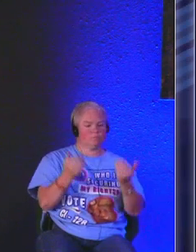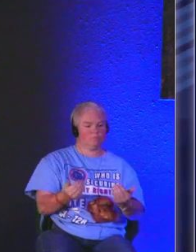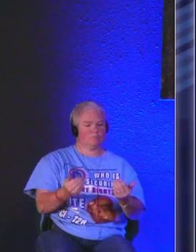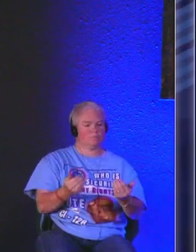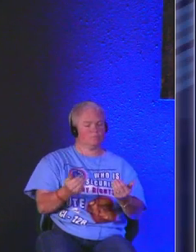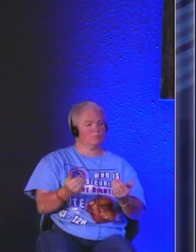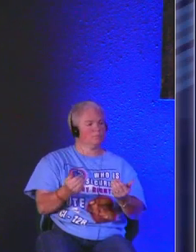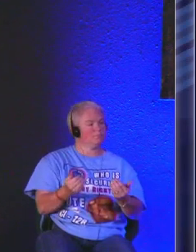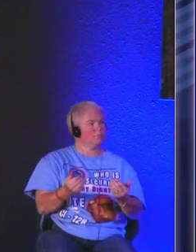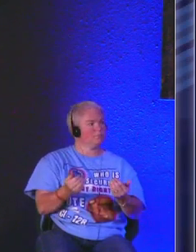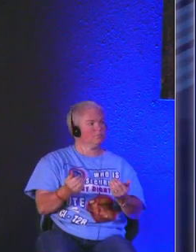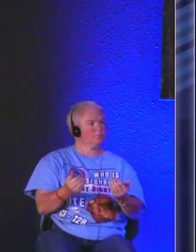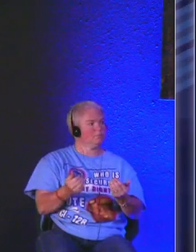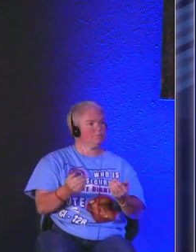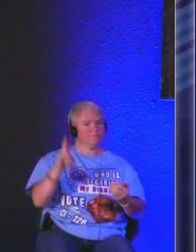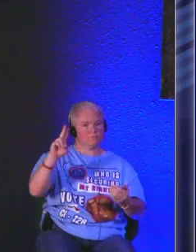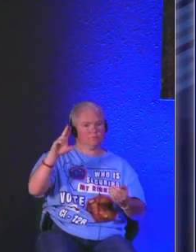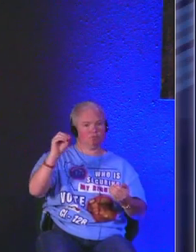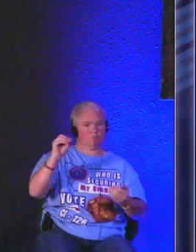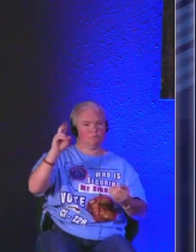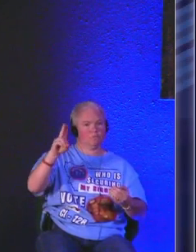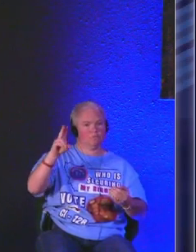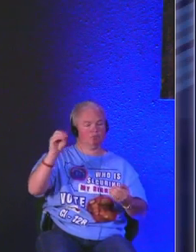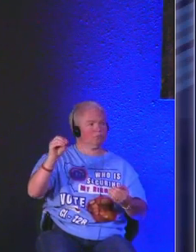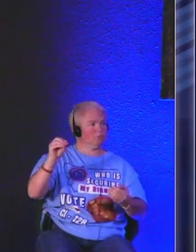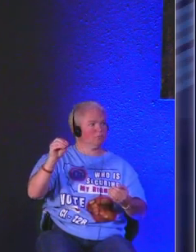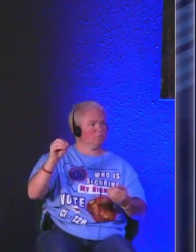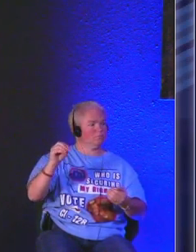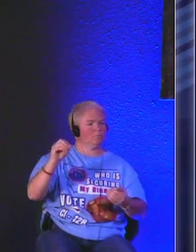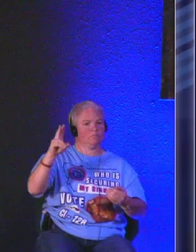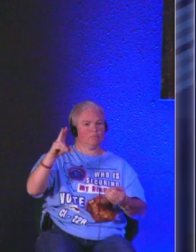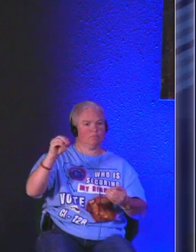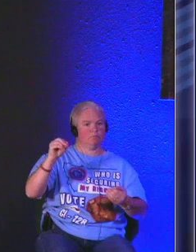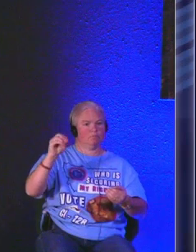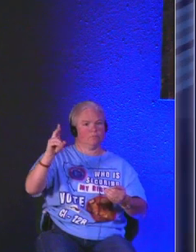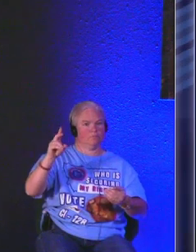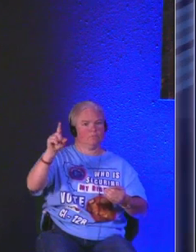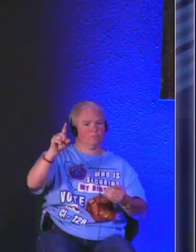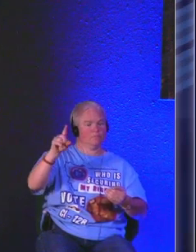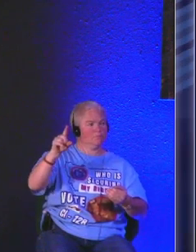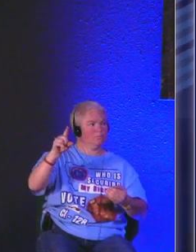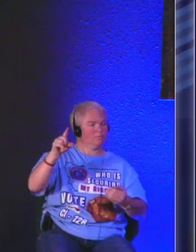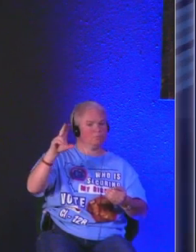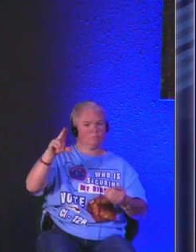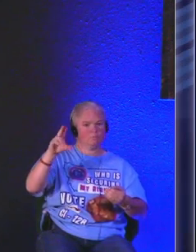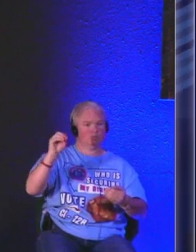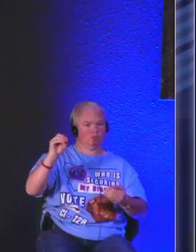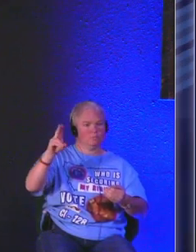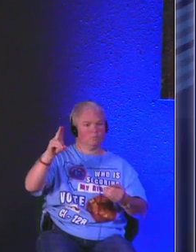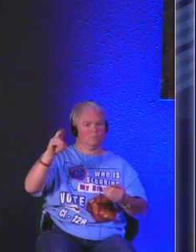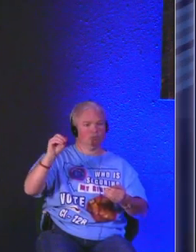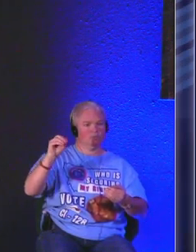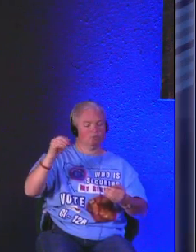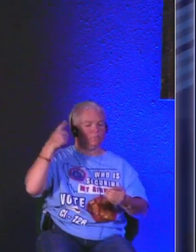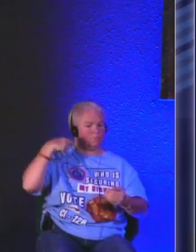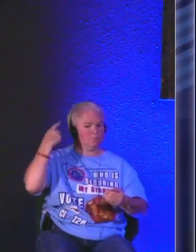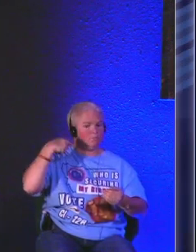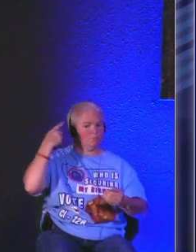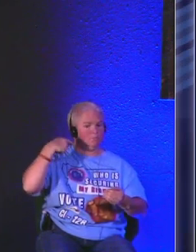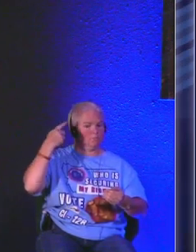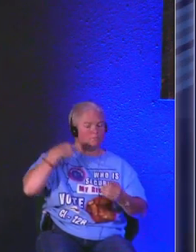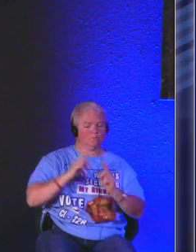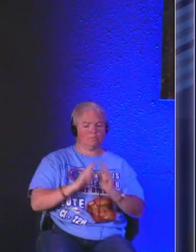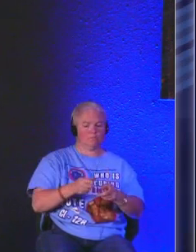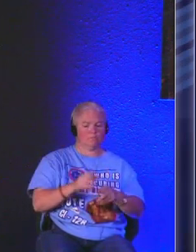right now boy in 2020 we all wanted to get to 2021 because 2020 boy there was craziness